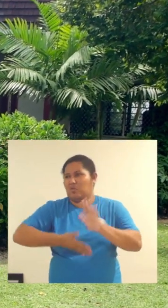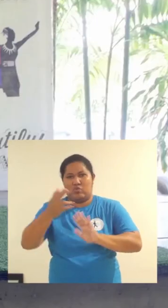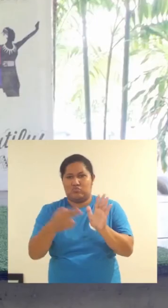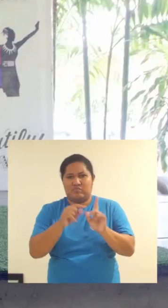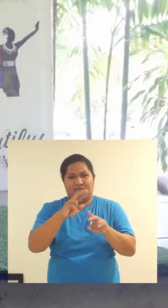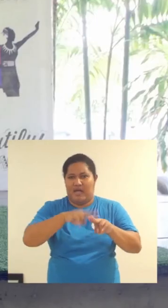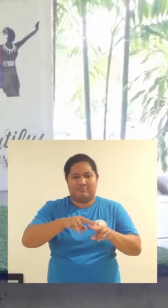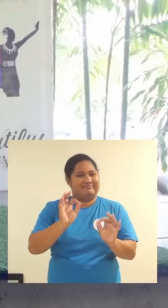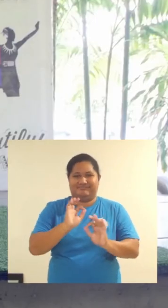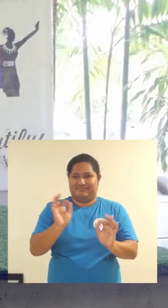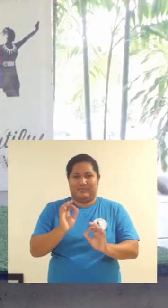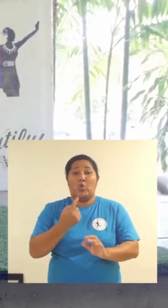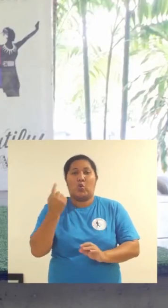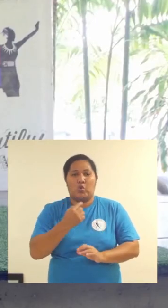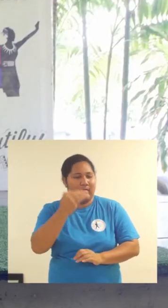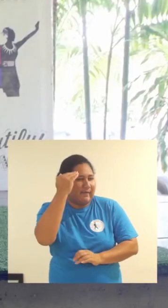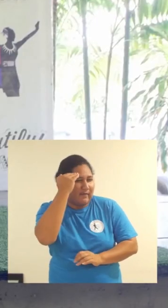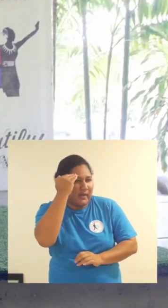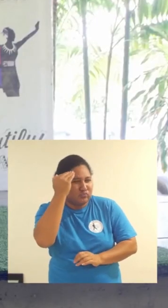We did a lot of them and it.